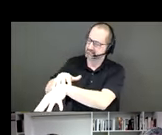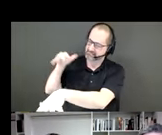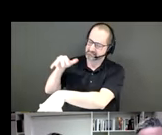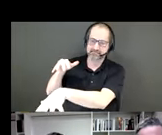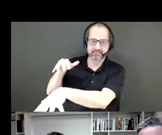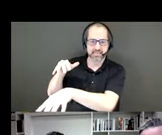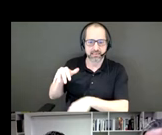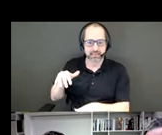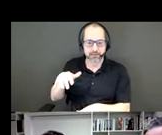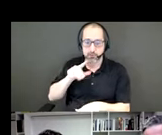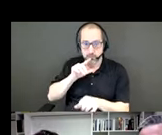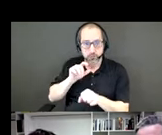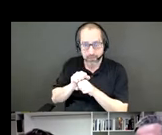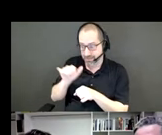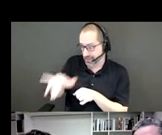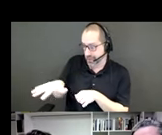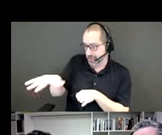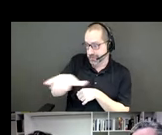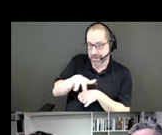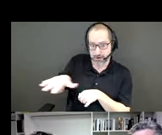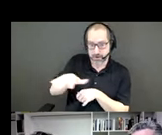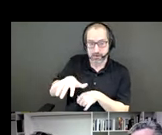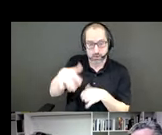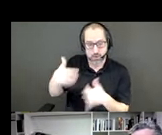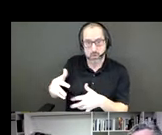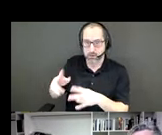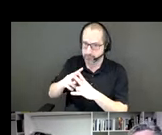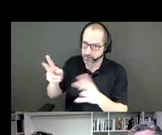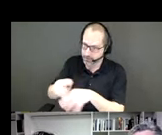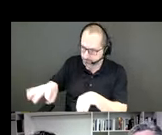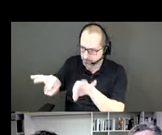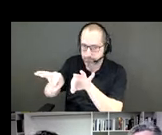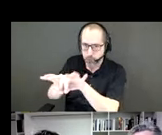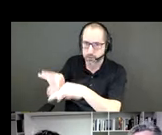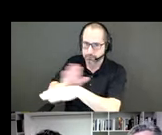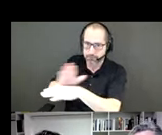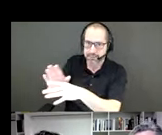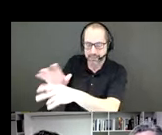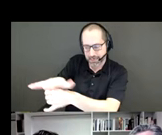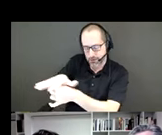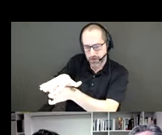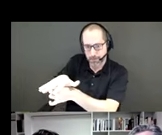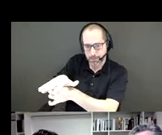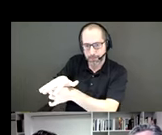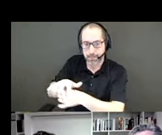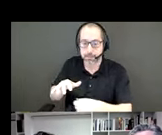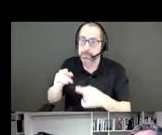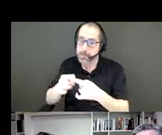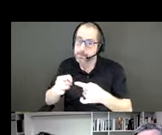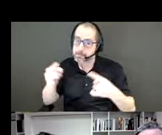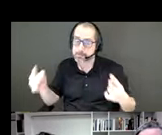it's the heart of a really significant pollutant hotspot. In contrast, almost in direct output,